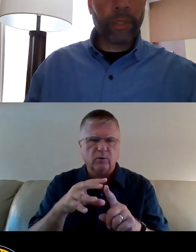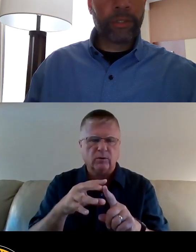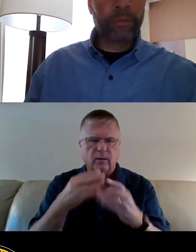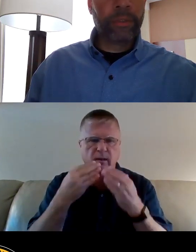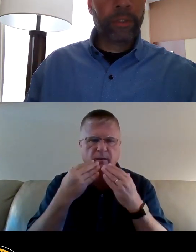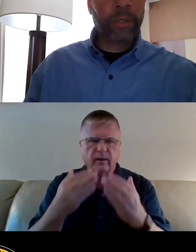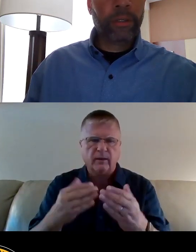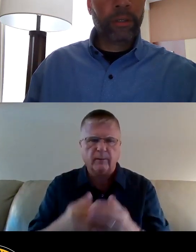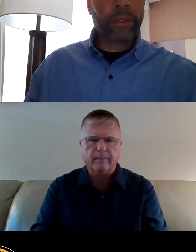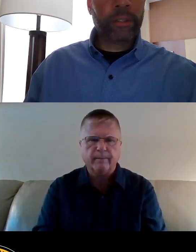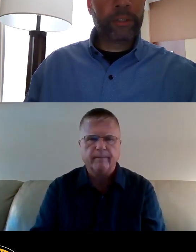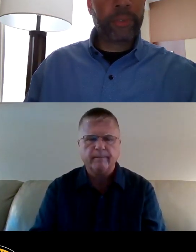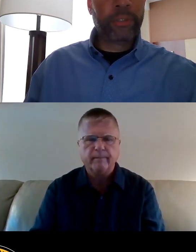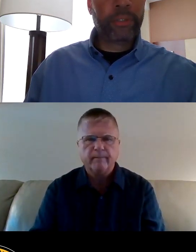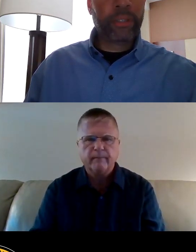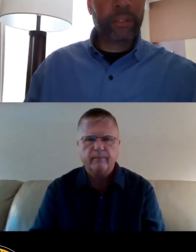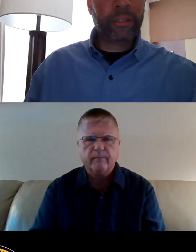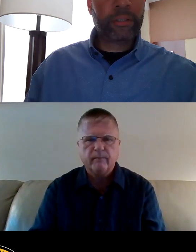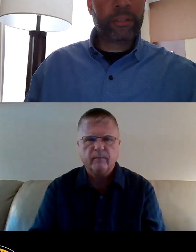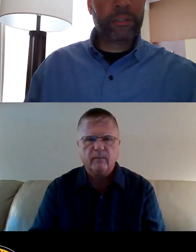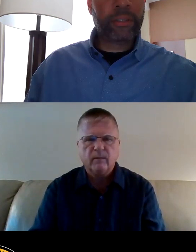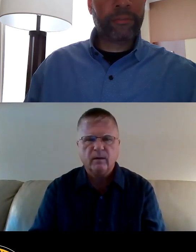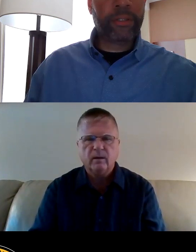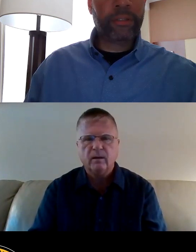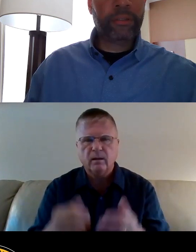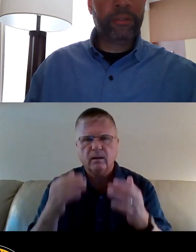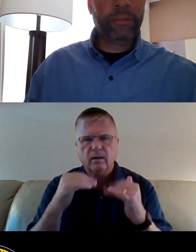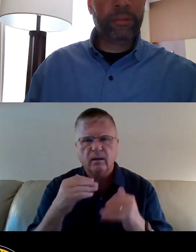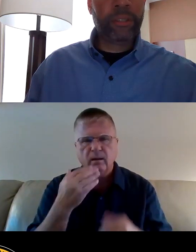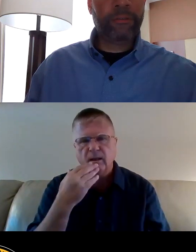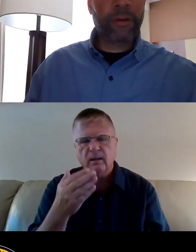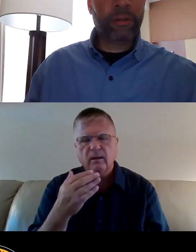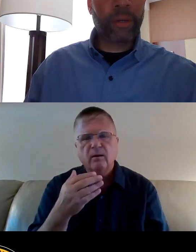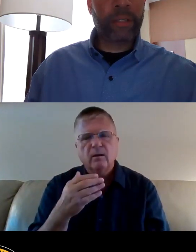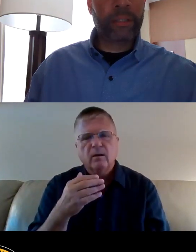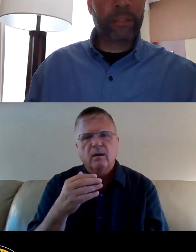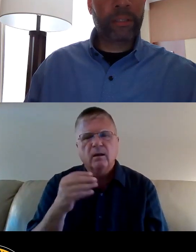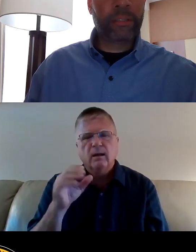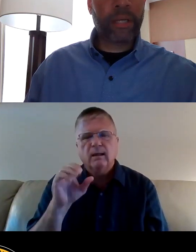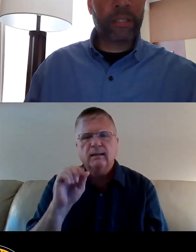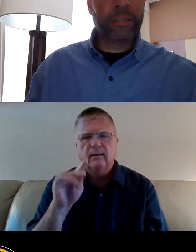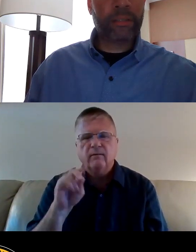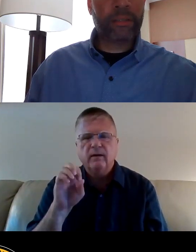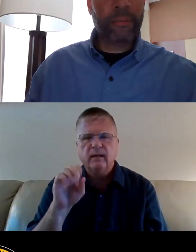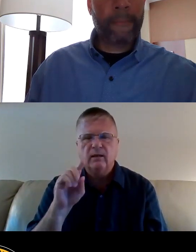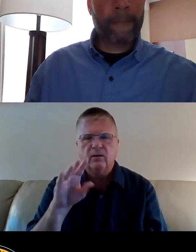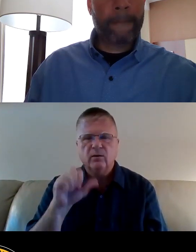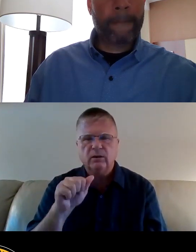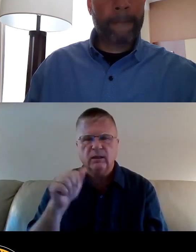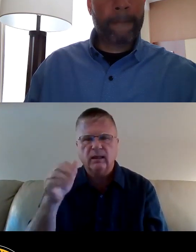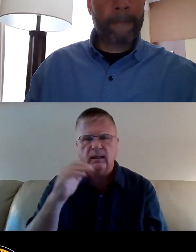Thank you. Our next speaker is Stephanie DeLucia, followed by Lisa Gonzalez.